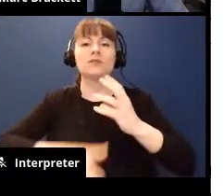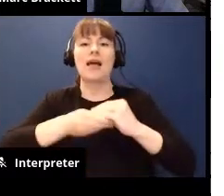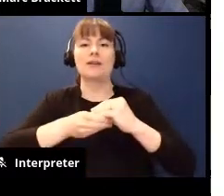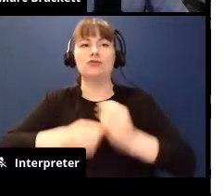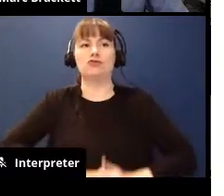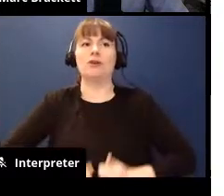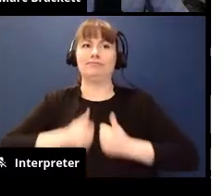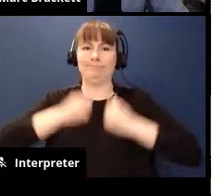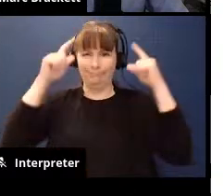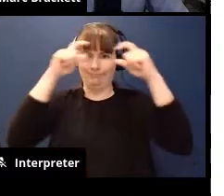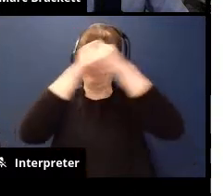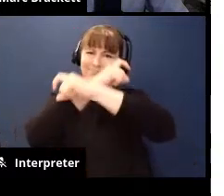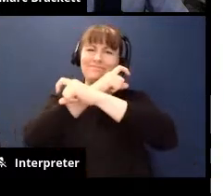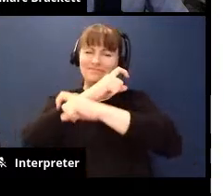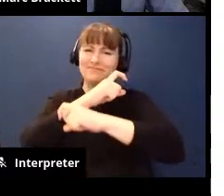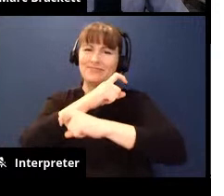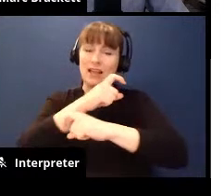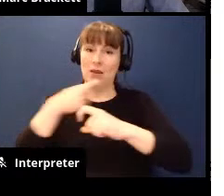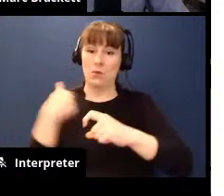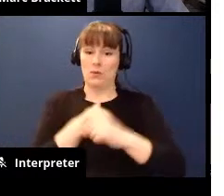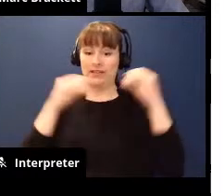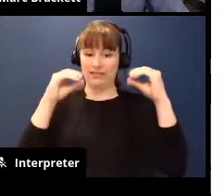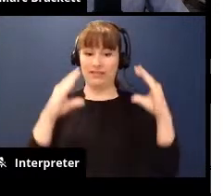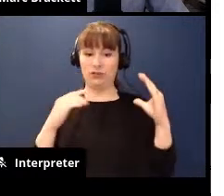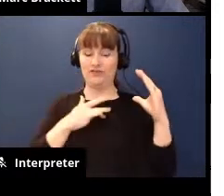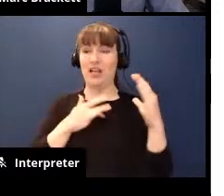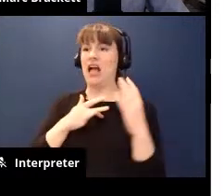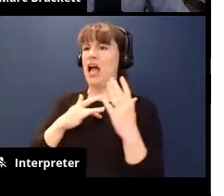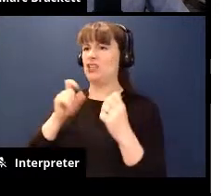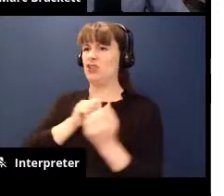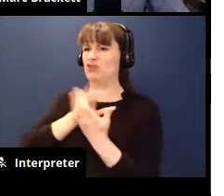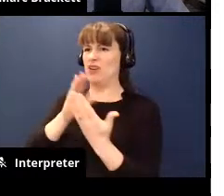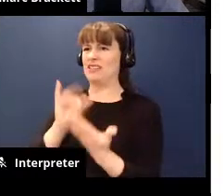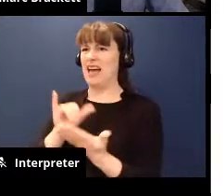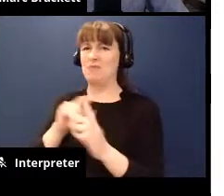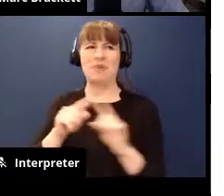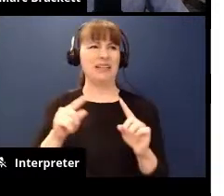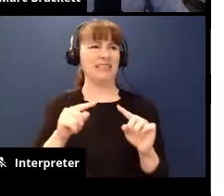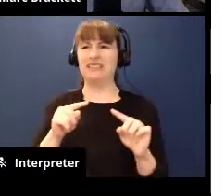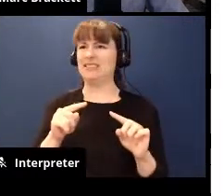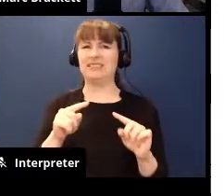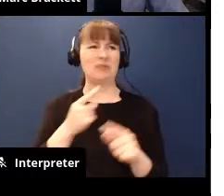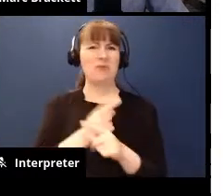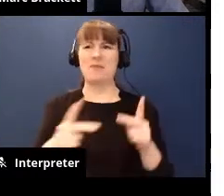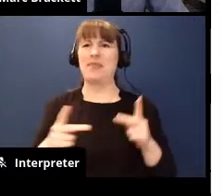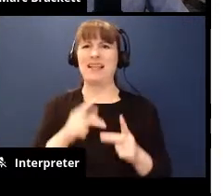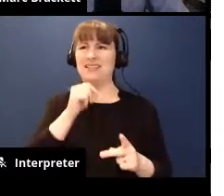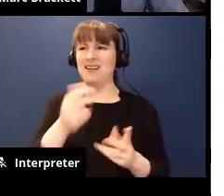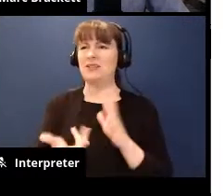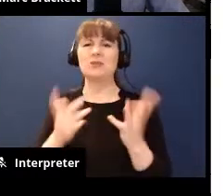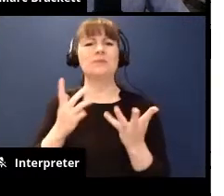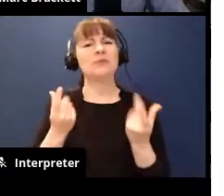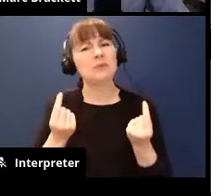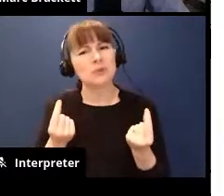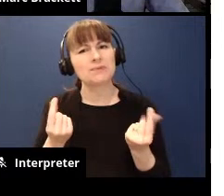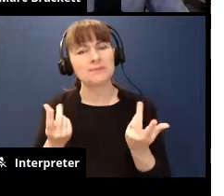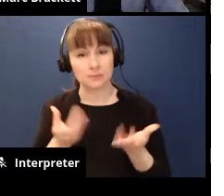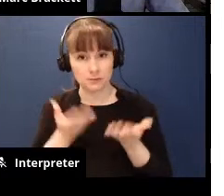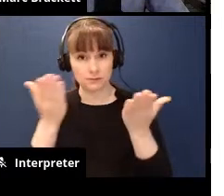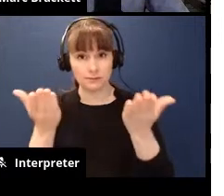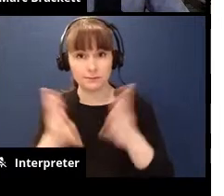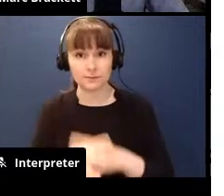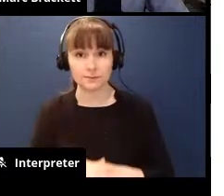lives and you feel as an educator i should address this but this isn't the time and space do you have any recommendations for that well